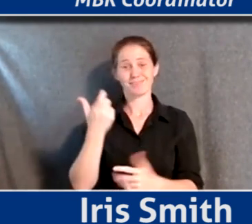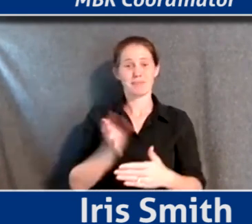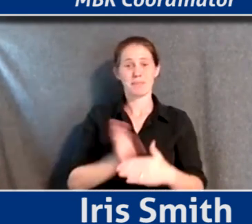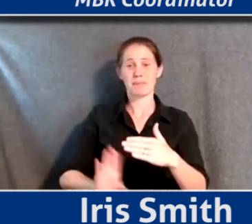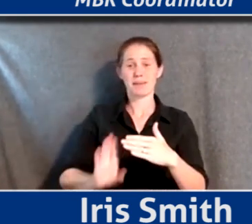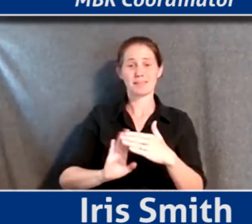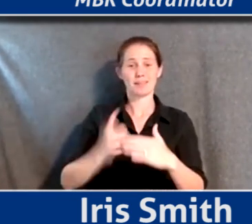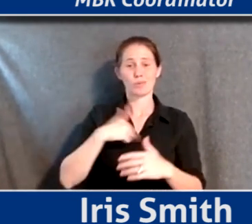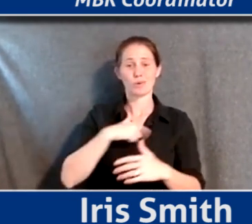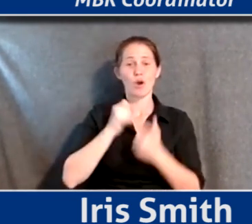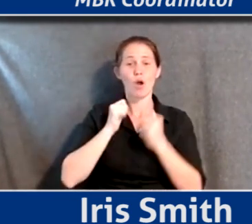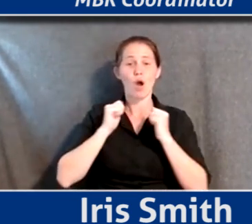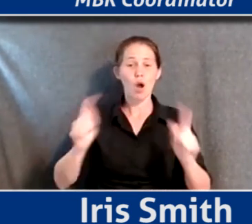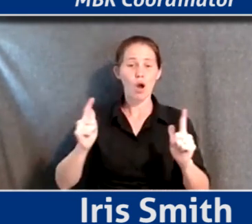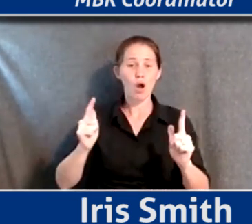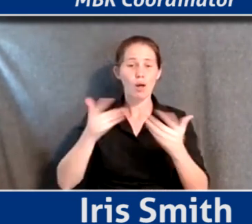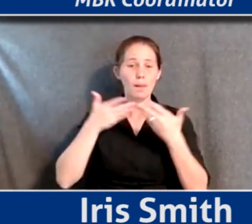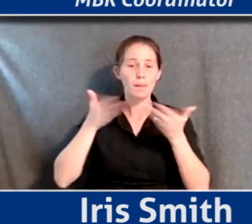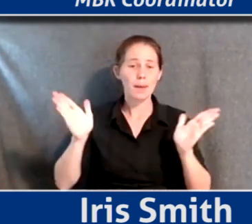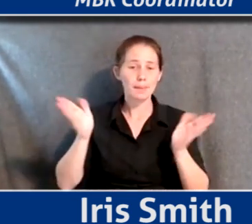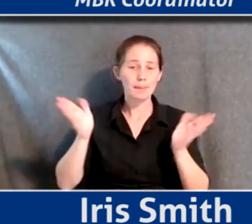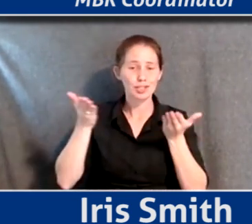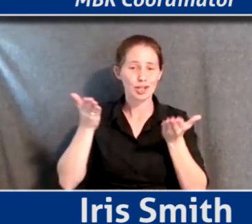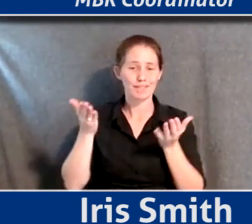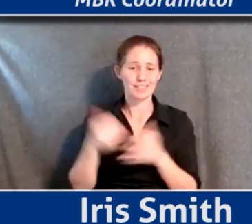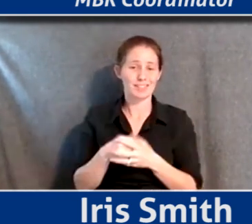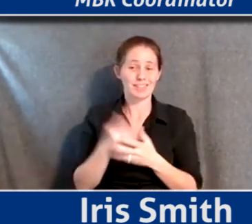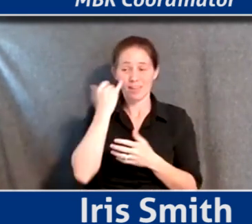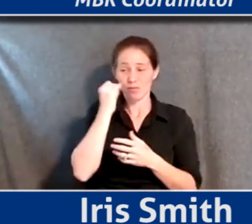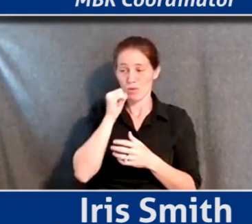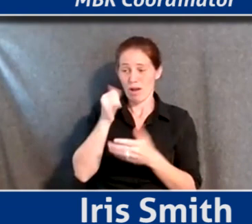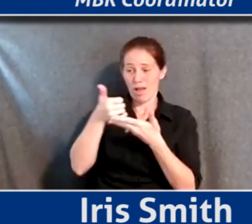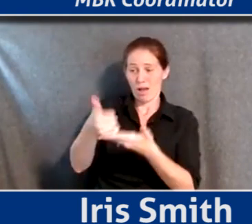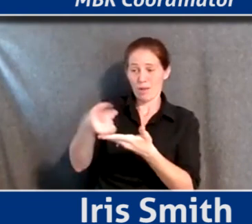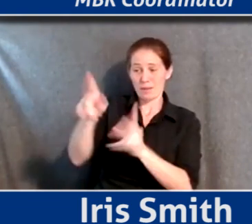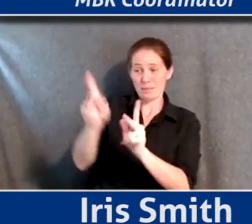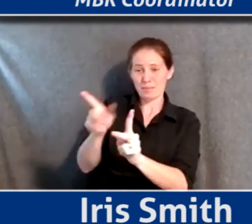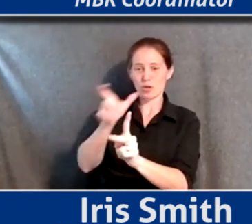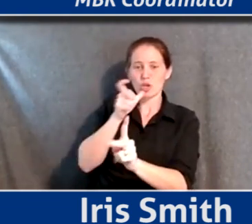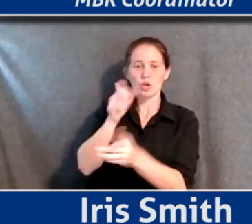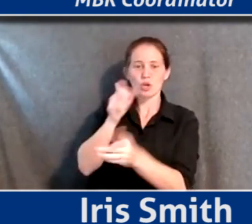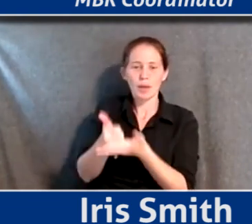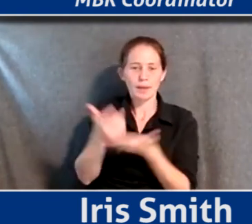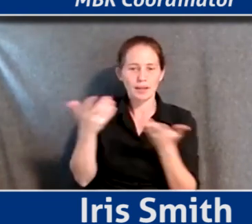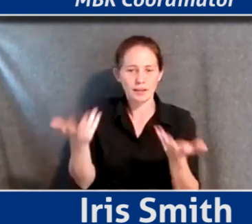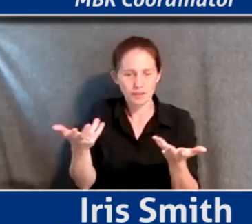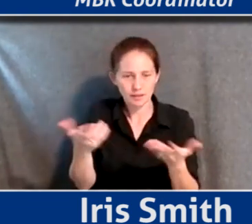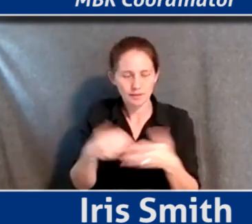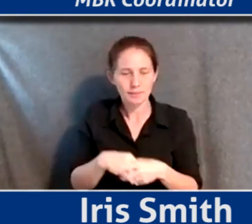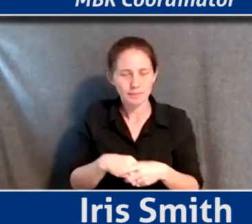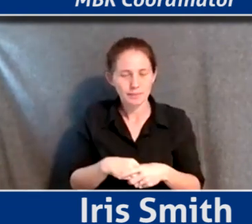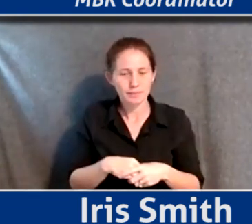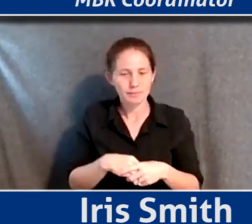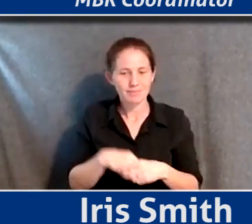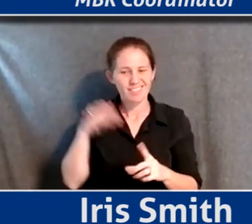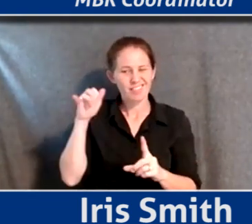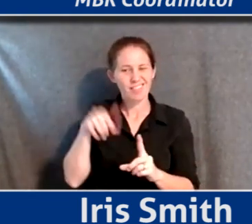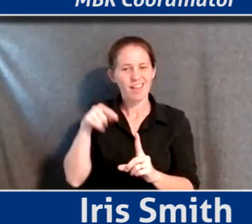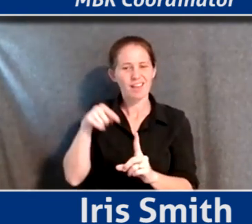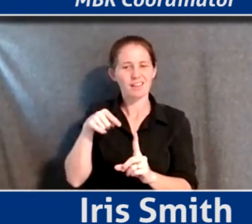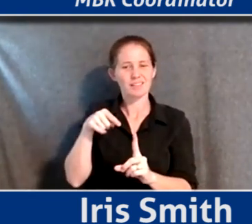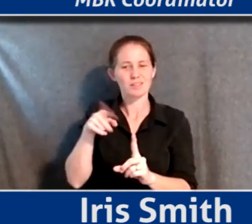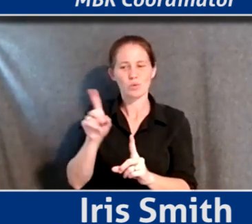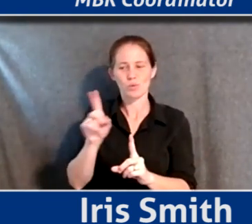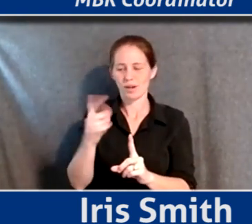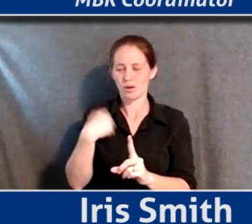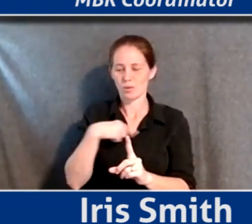public servants. And so if we're not serving the people, then who are we serving? And so that's where it